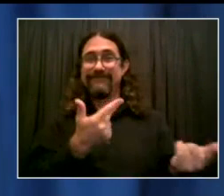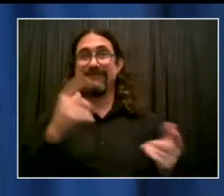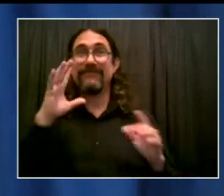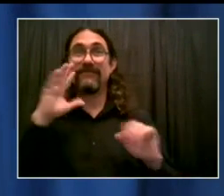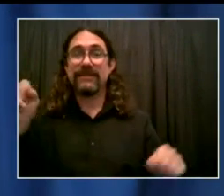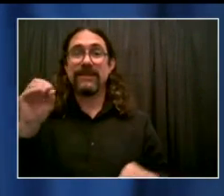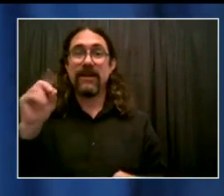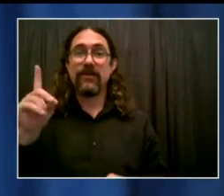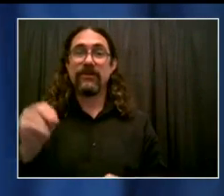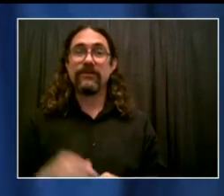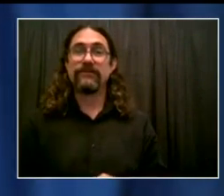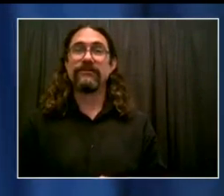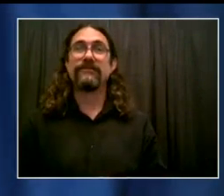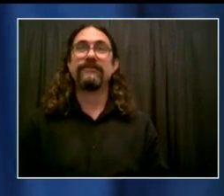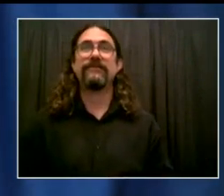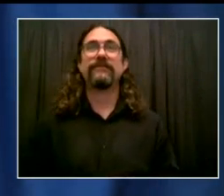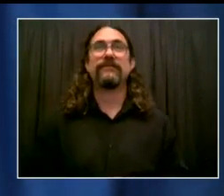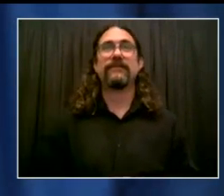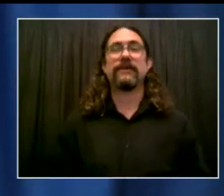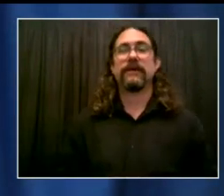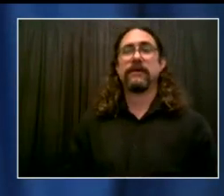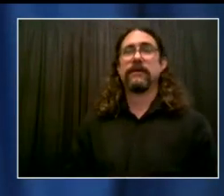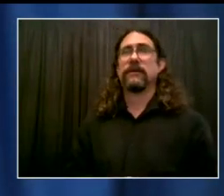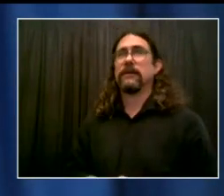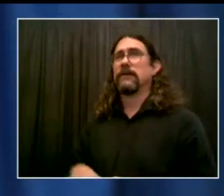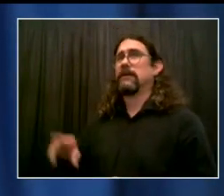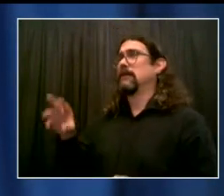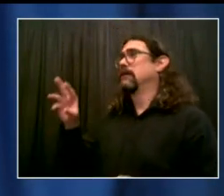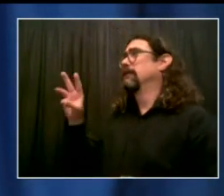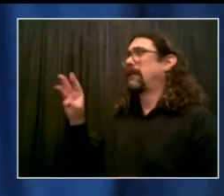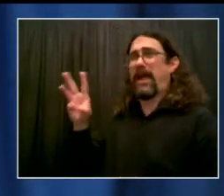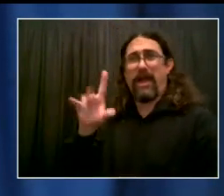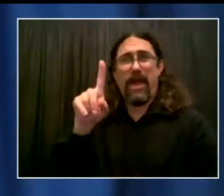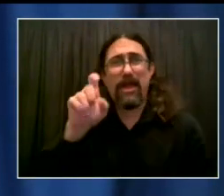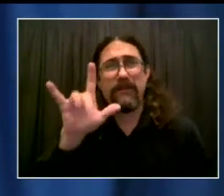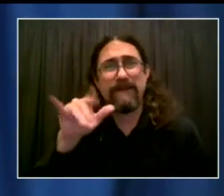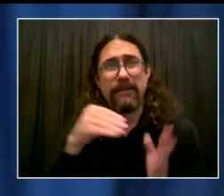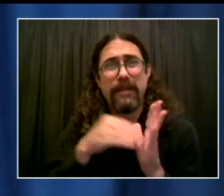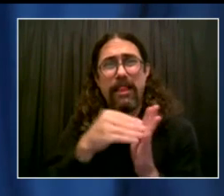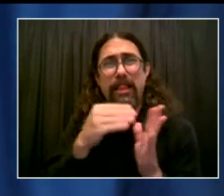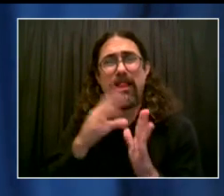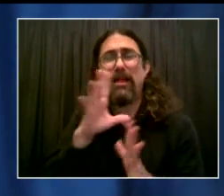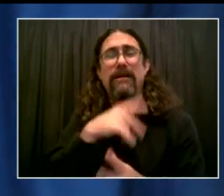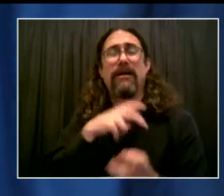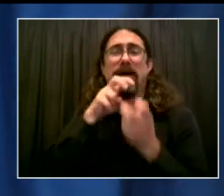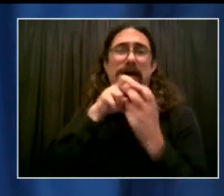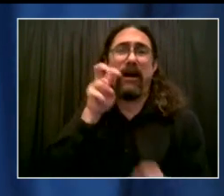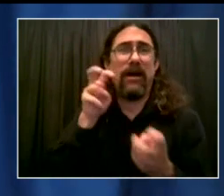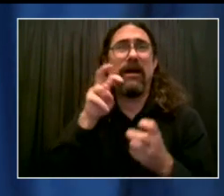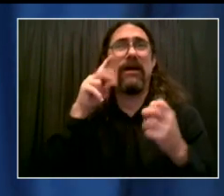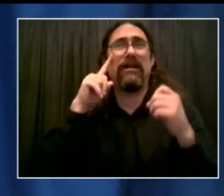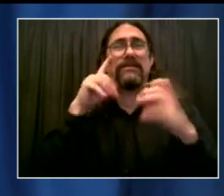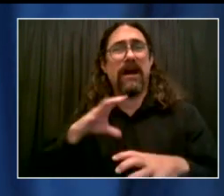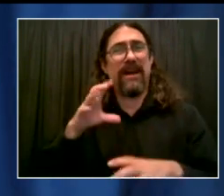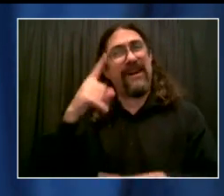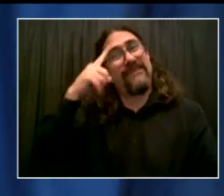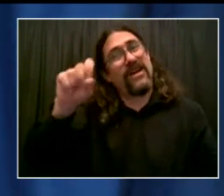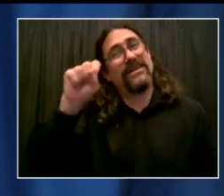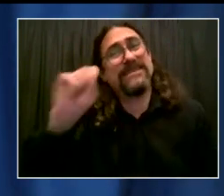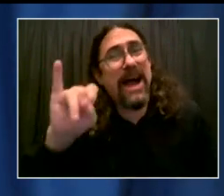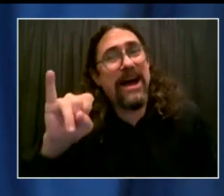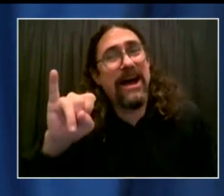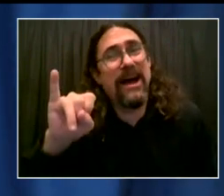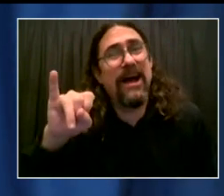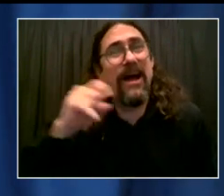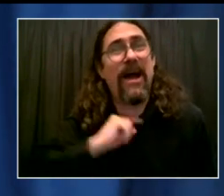borough and this city. When we had dinner the other night, your team tweeted out that every dinner with me is a working dinner. And I want